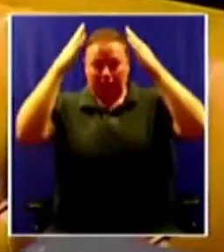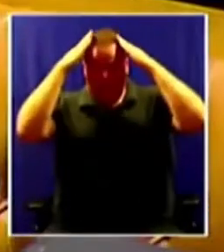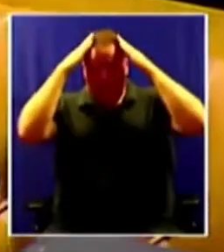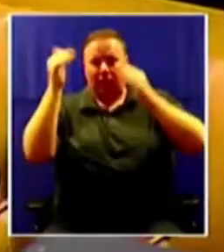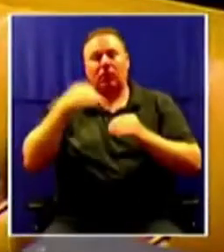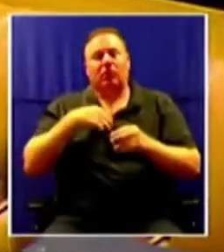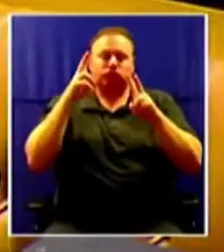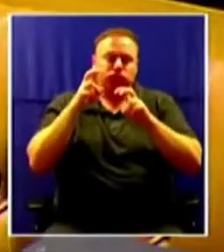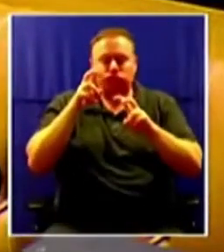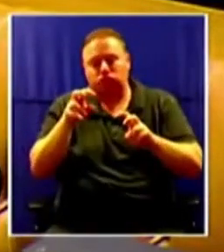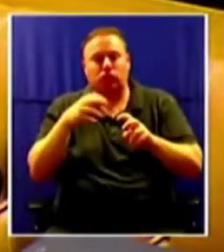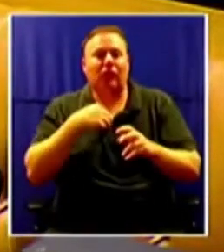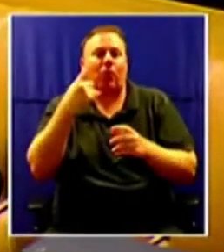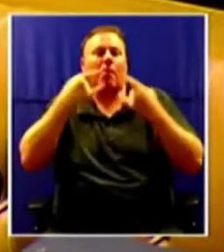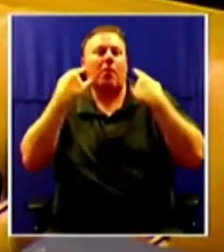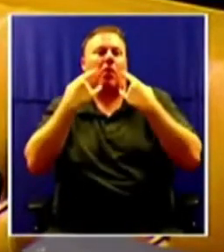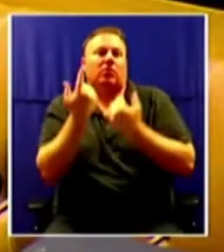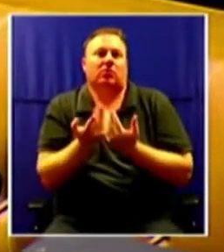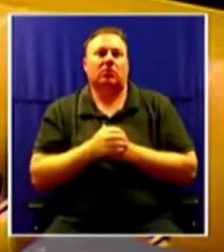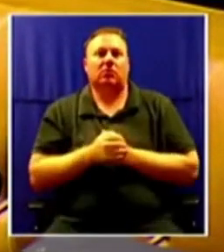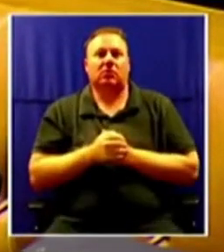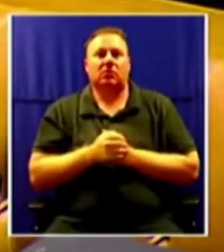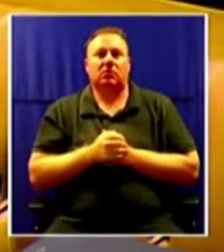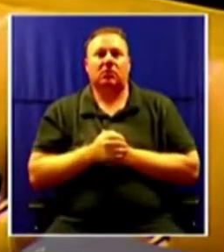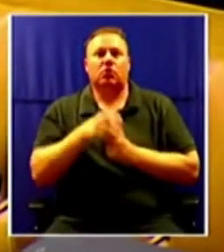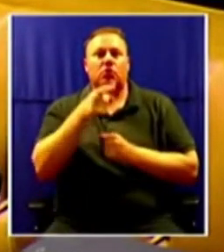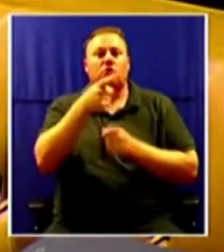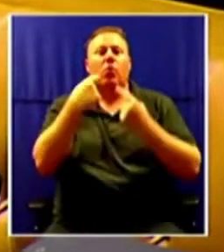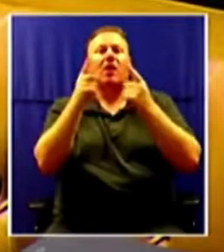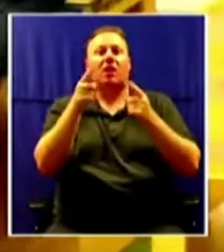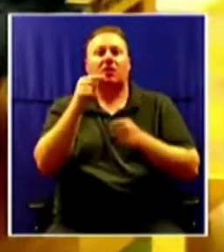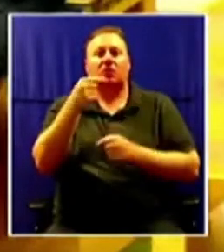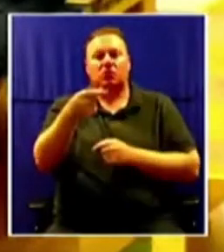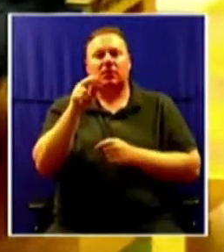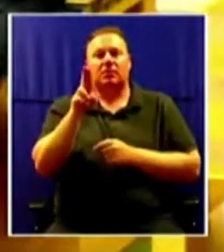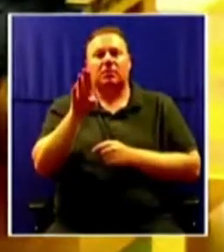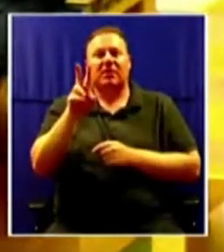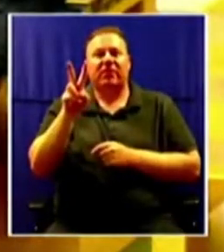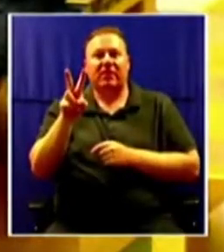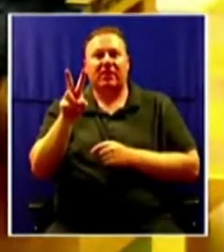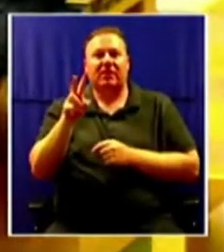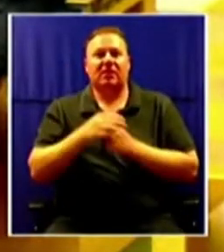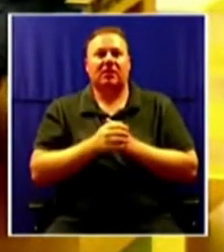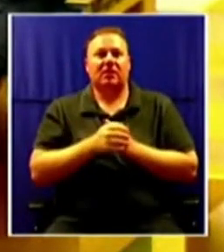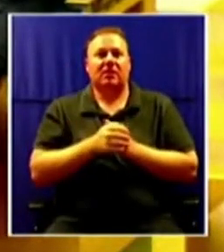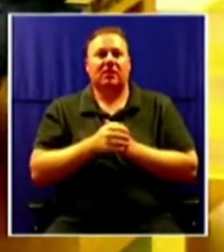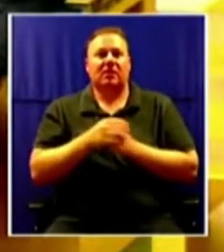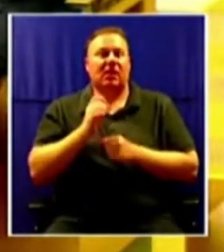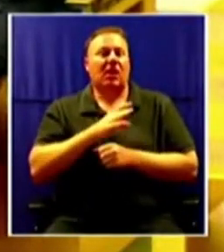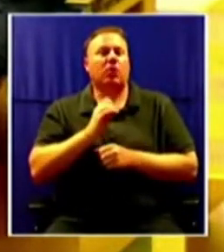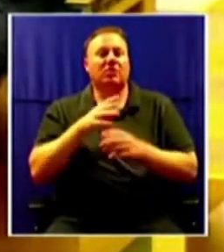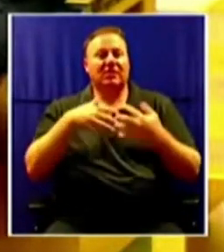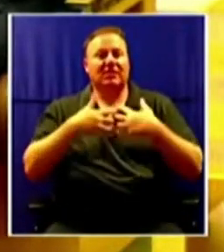gender-based violence and femicide, you would have announced that Gender-Based Violence and Femicide Council be set up immediately.